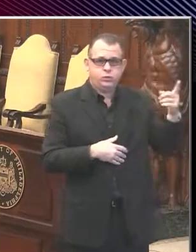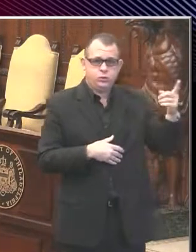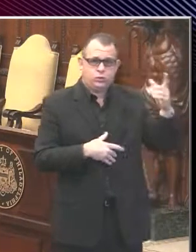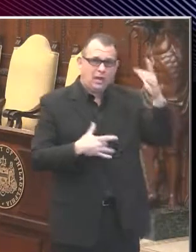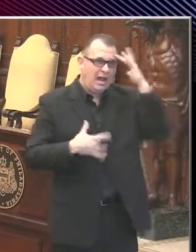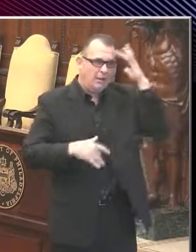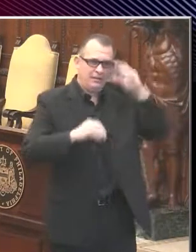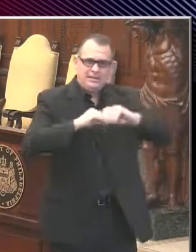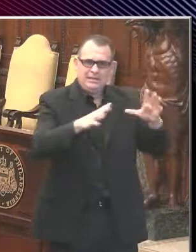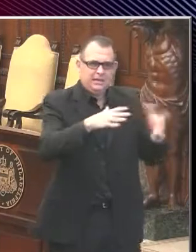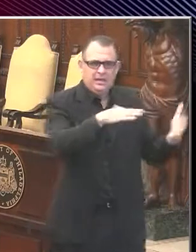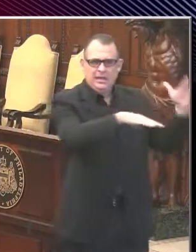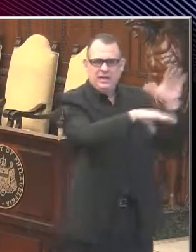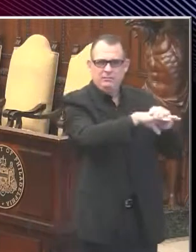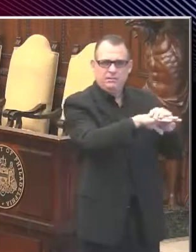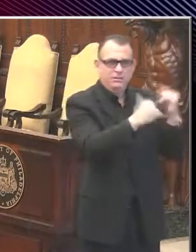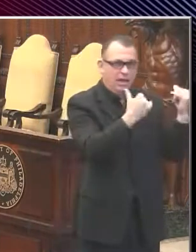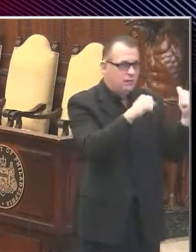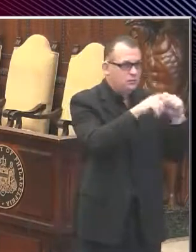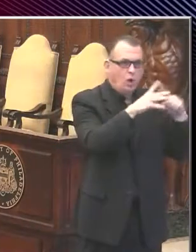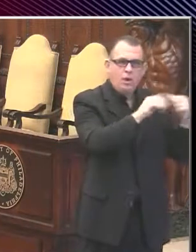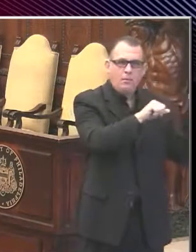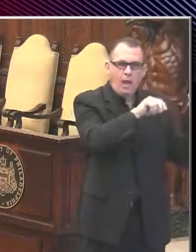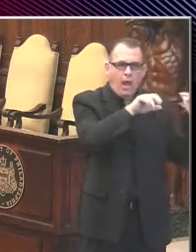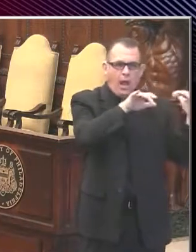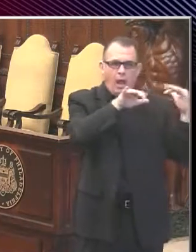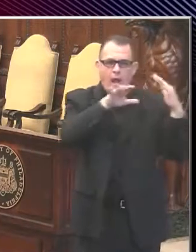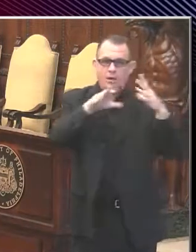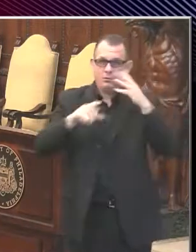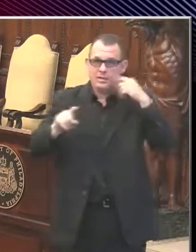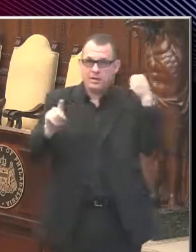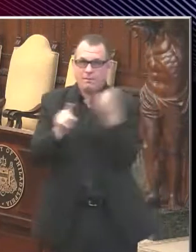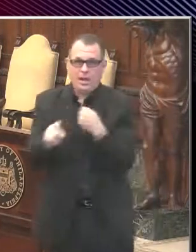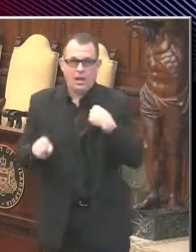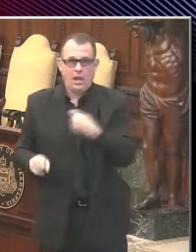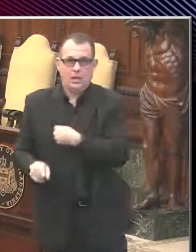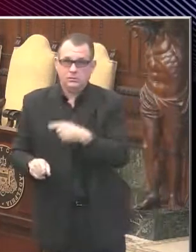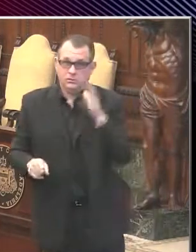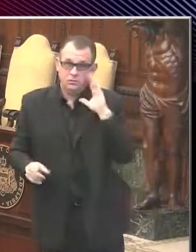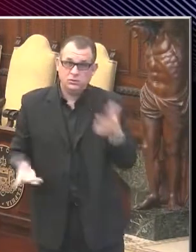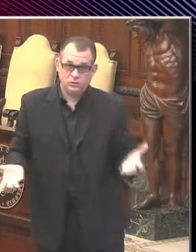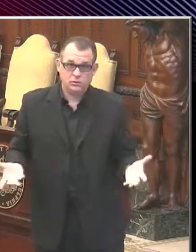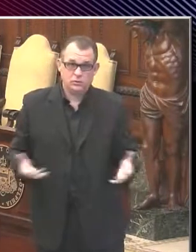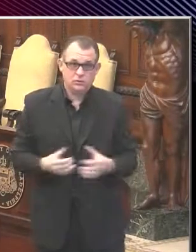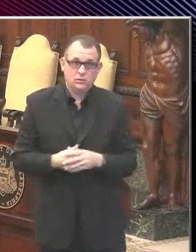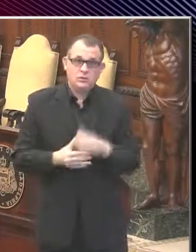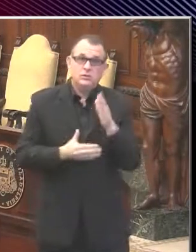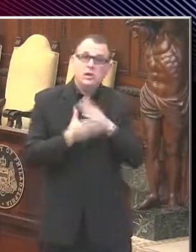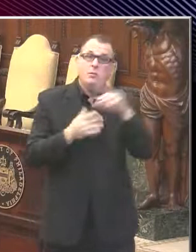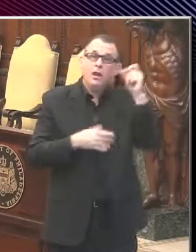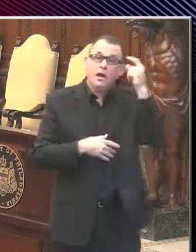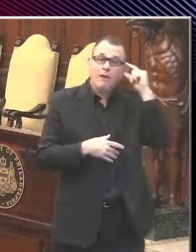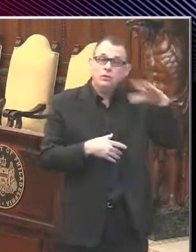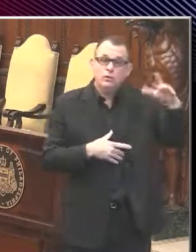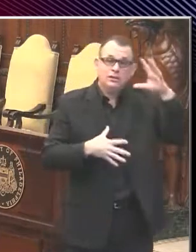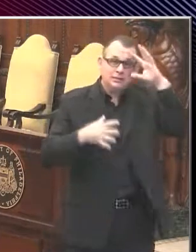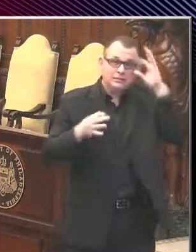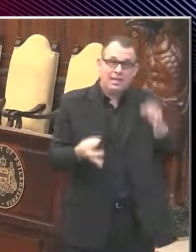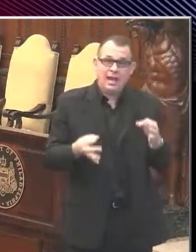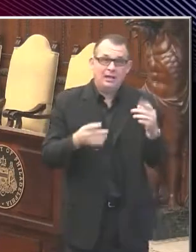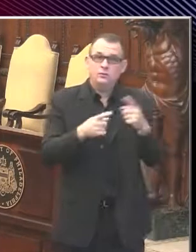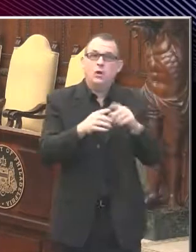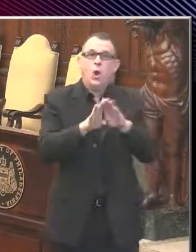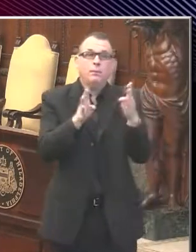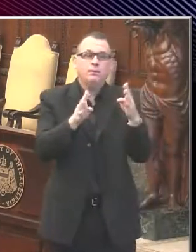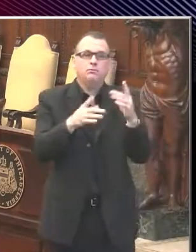inevitably hit Philadelphia to some degree. Now some governors are responding by delaying reopening or by reimposing closings.